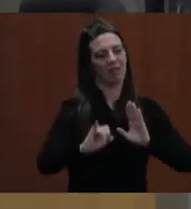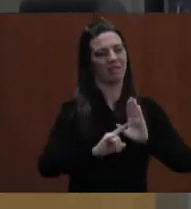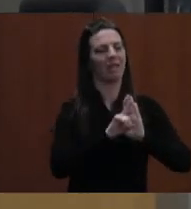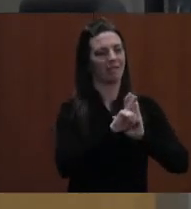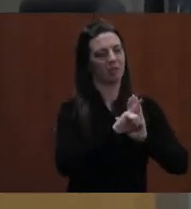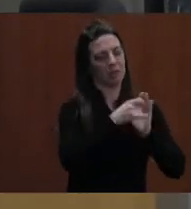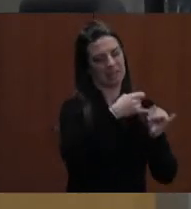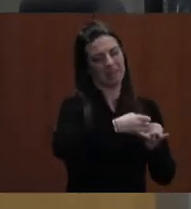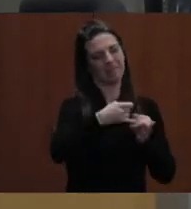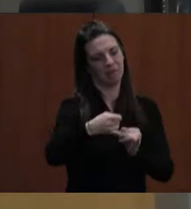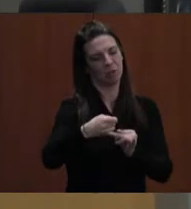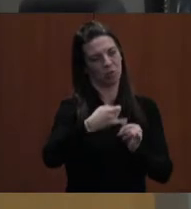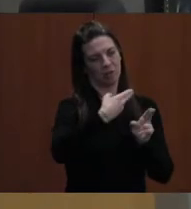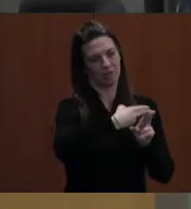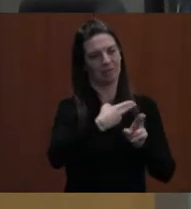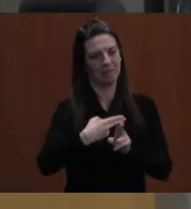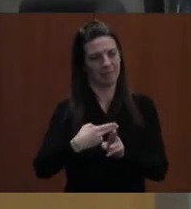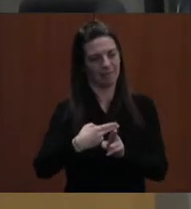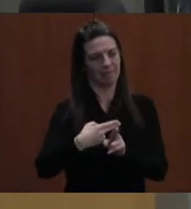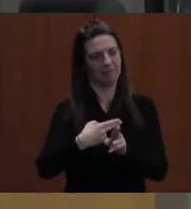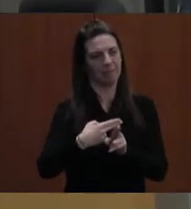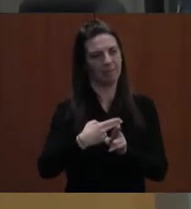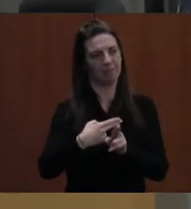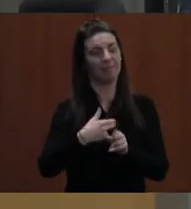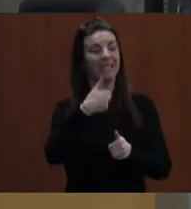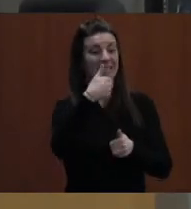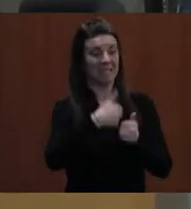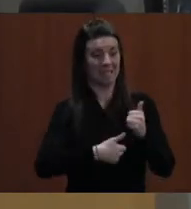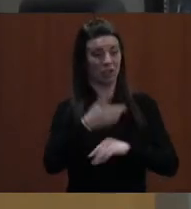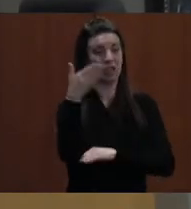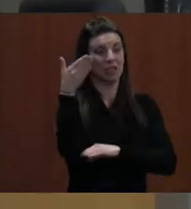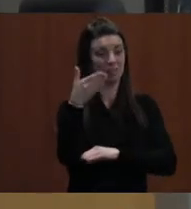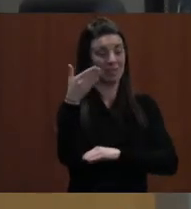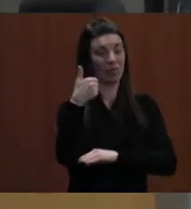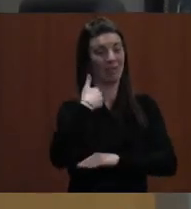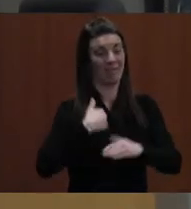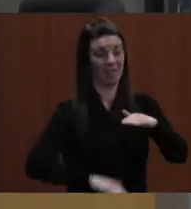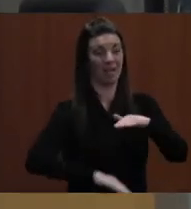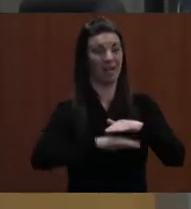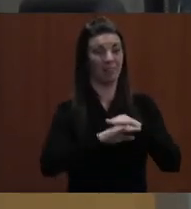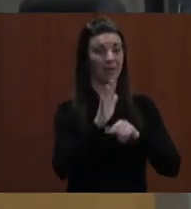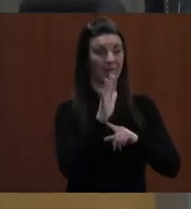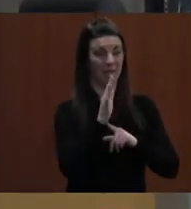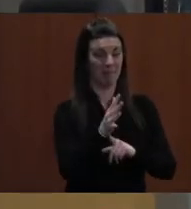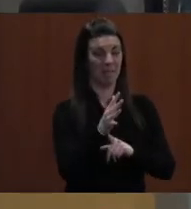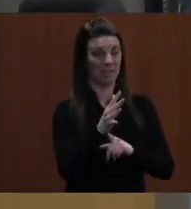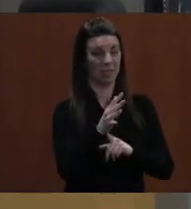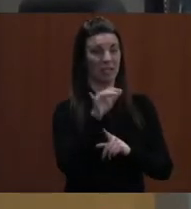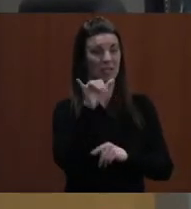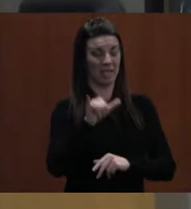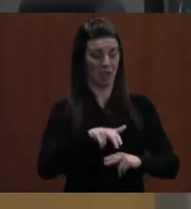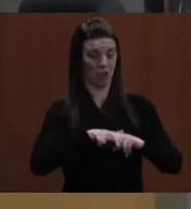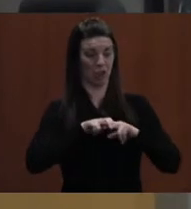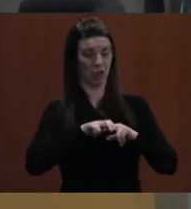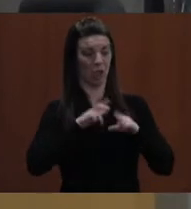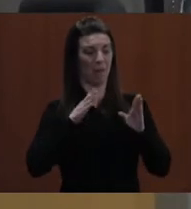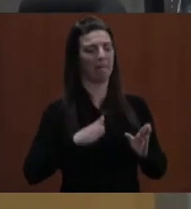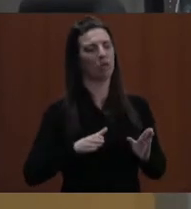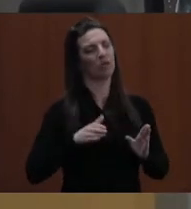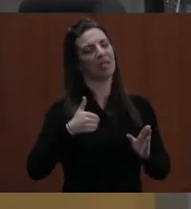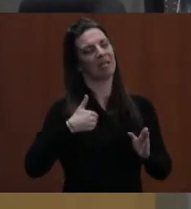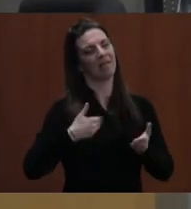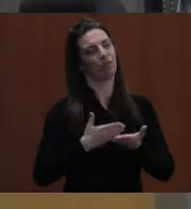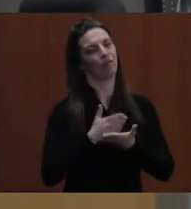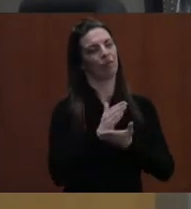individuals. Each speaker may speak for up to five minutes. The chairperson reserves the right to limit the number of